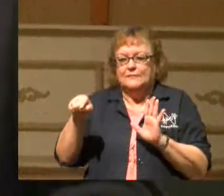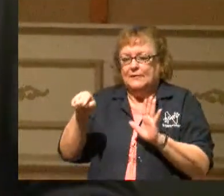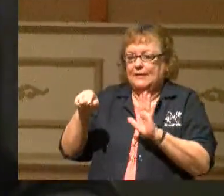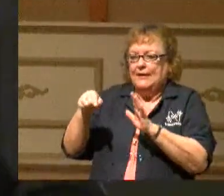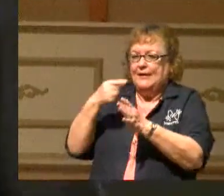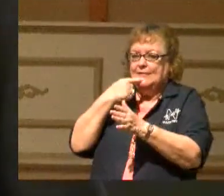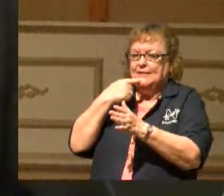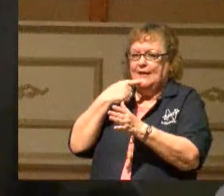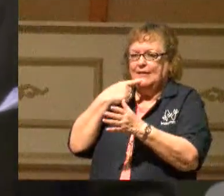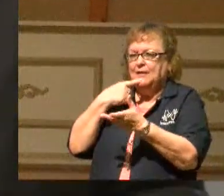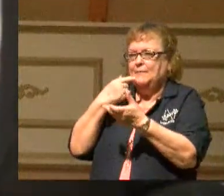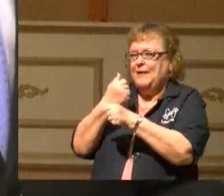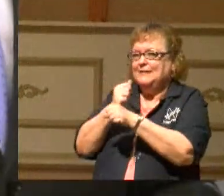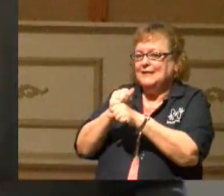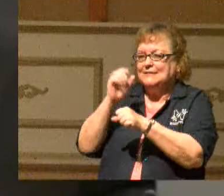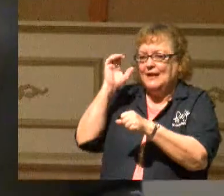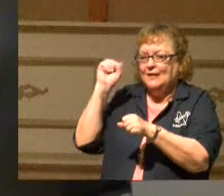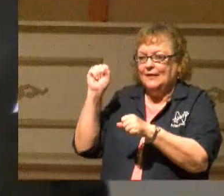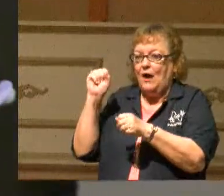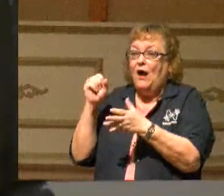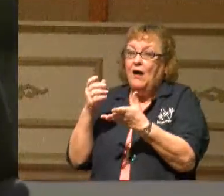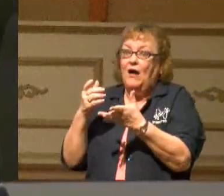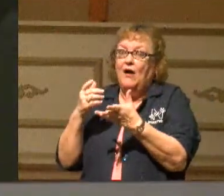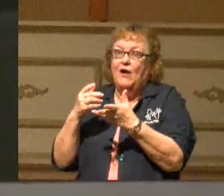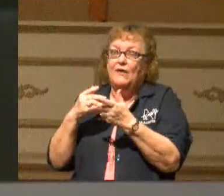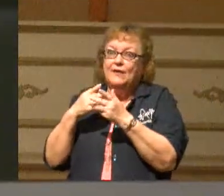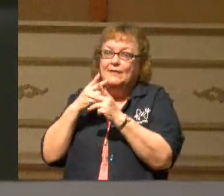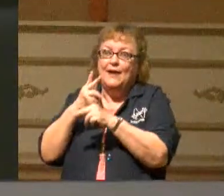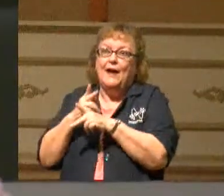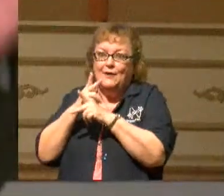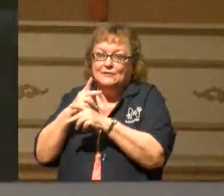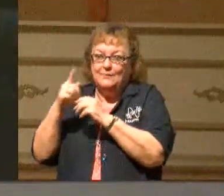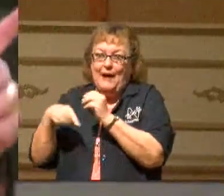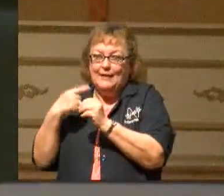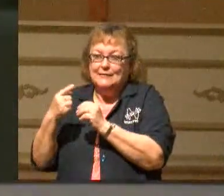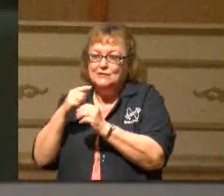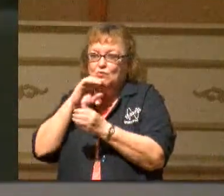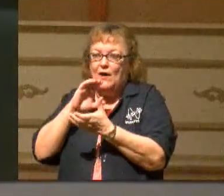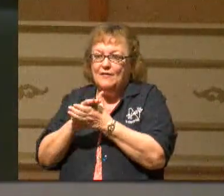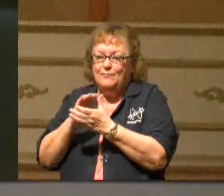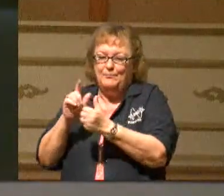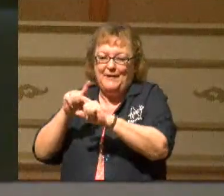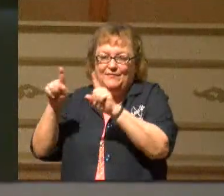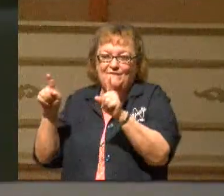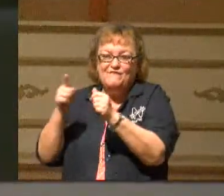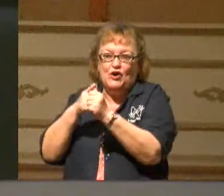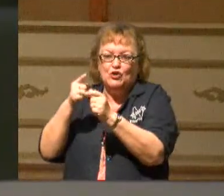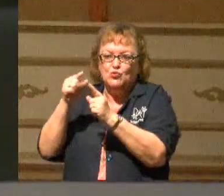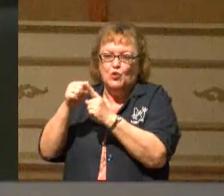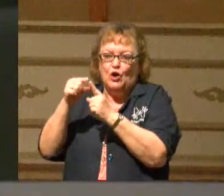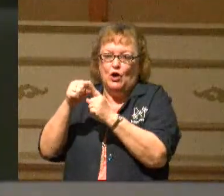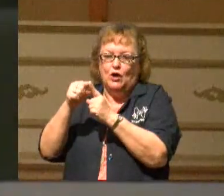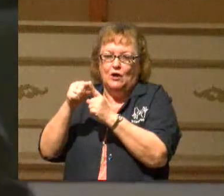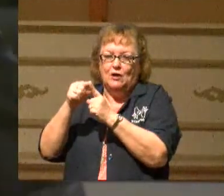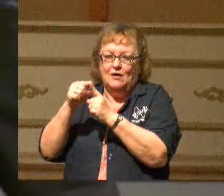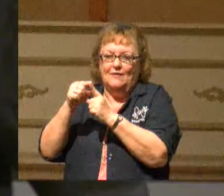He makes it sound like he really cares about his wife, but the first word of his sentence is I.